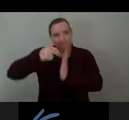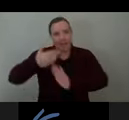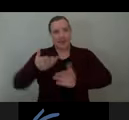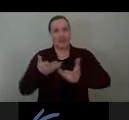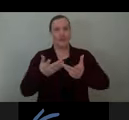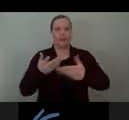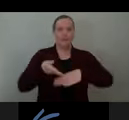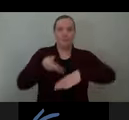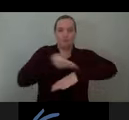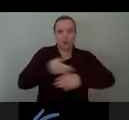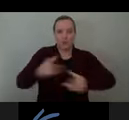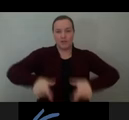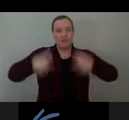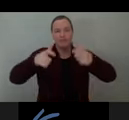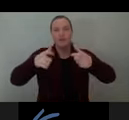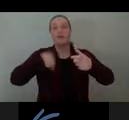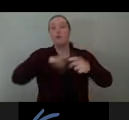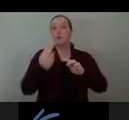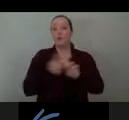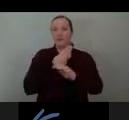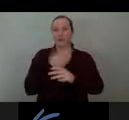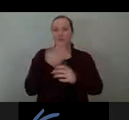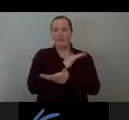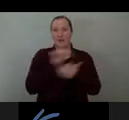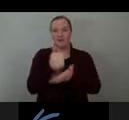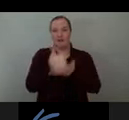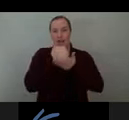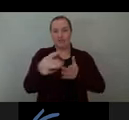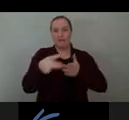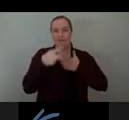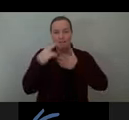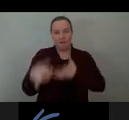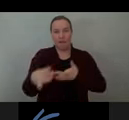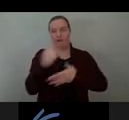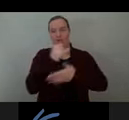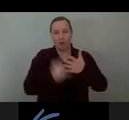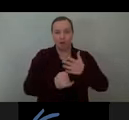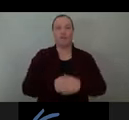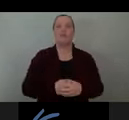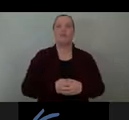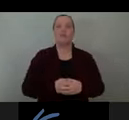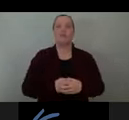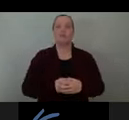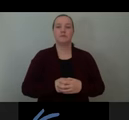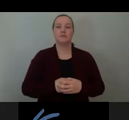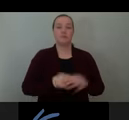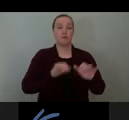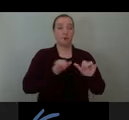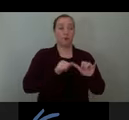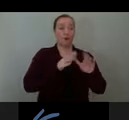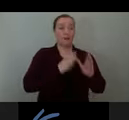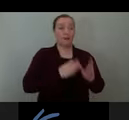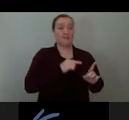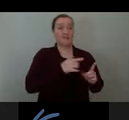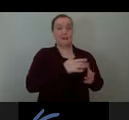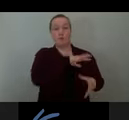changes guide us. It should also be mentioned that Resenick, an architect, who is part of our design team, will be the artist painting